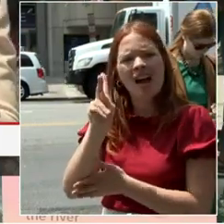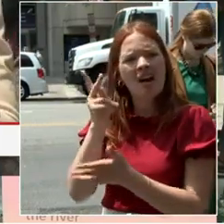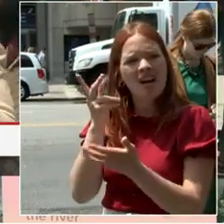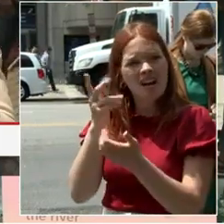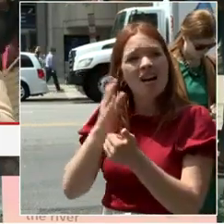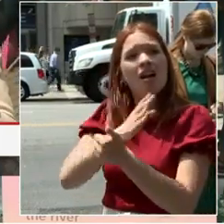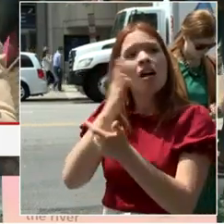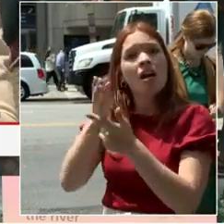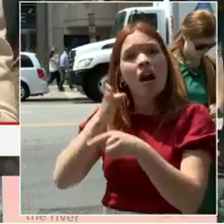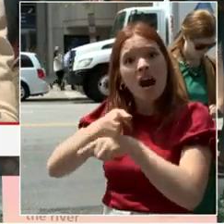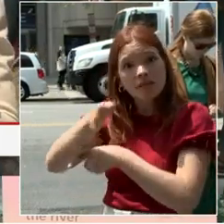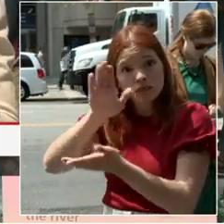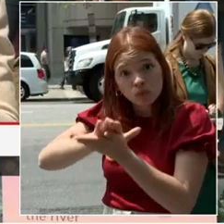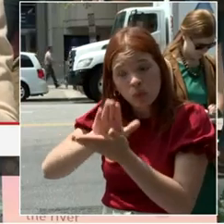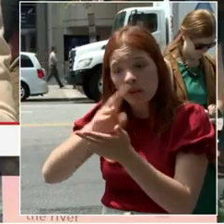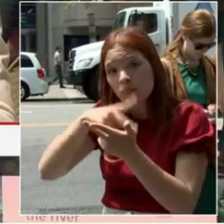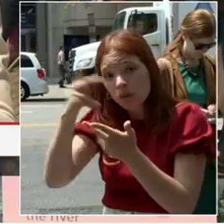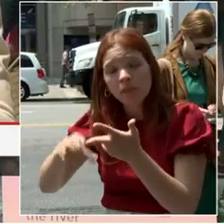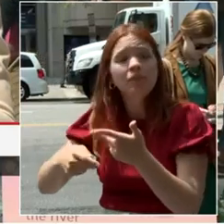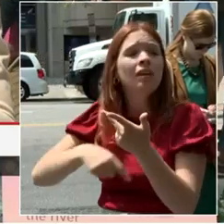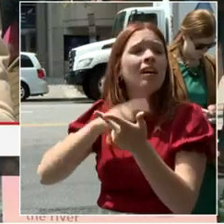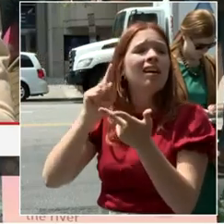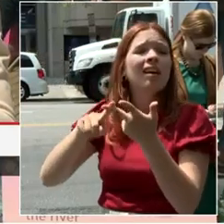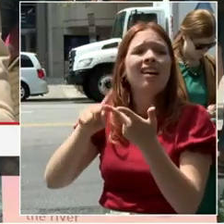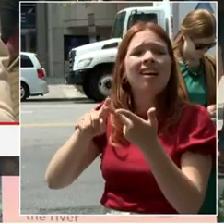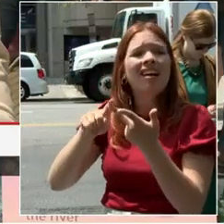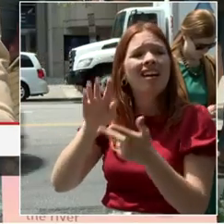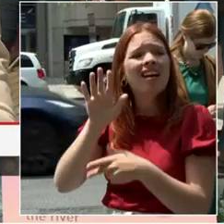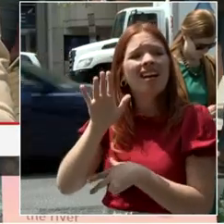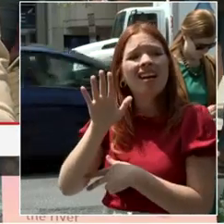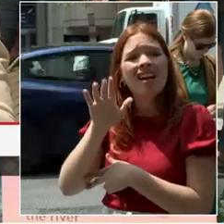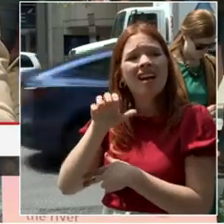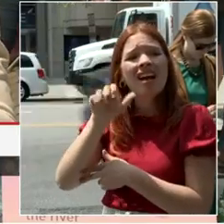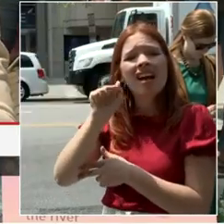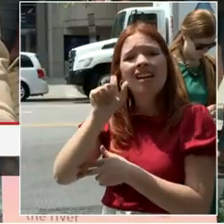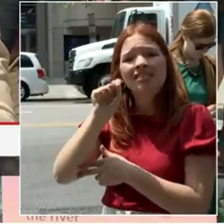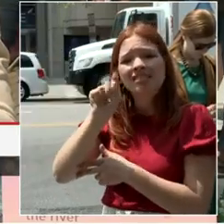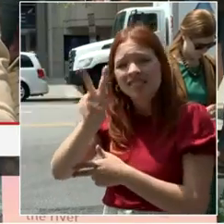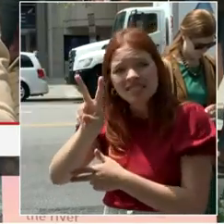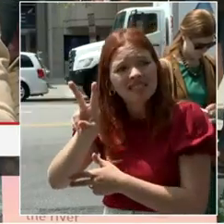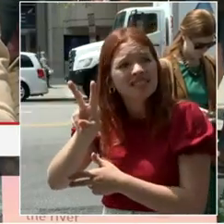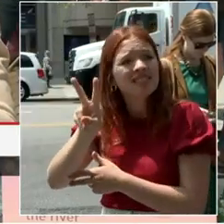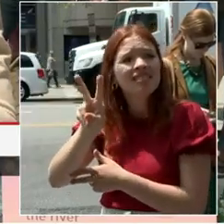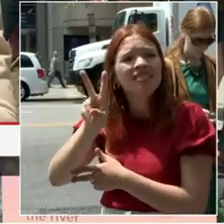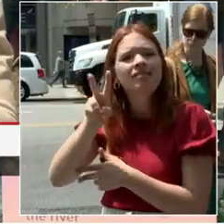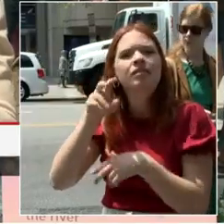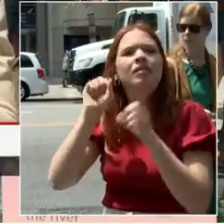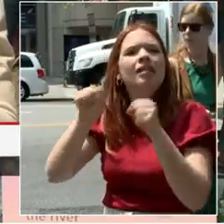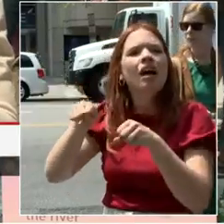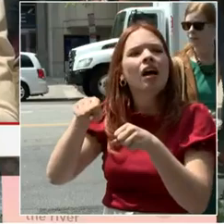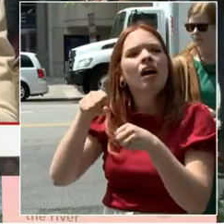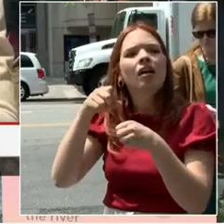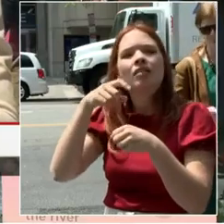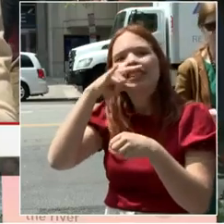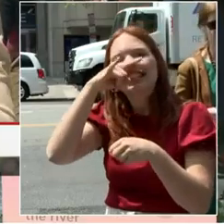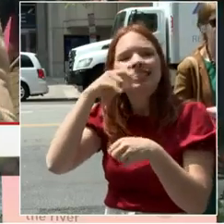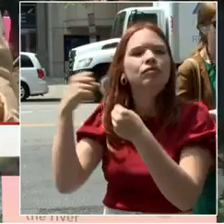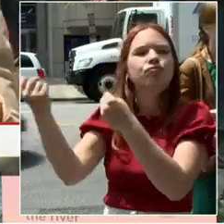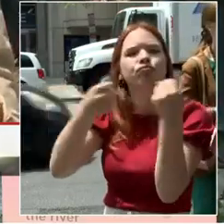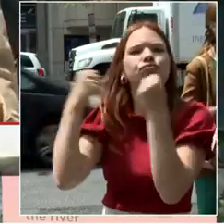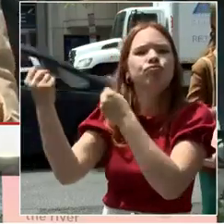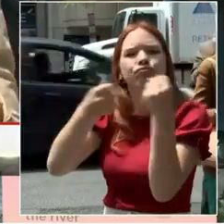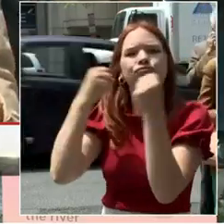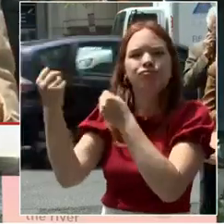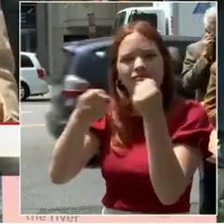what are we doing about the ATVs and the problems that we have with those kinds of vehicles on our streets? Okay. I hope that we've